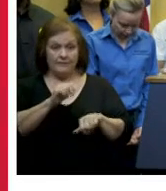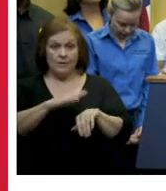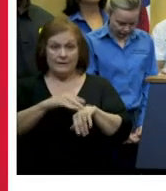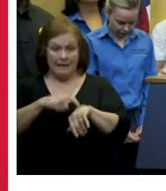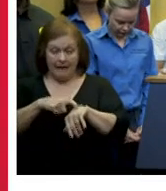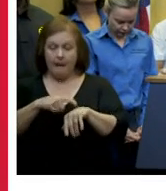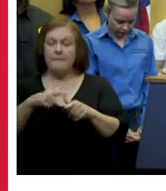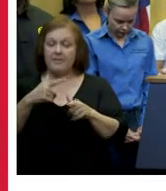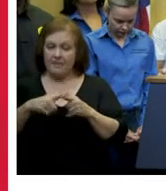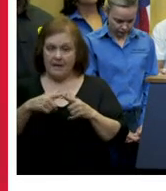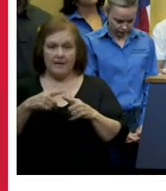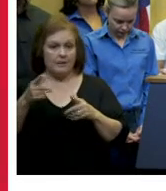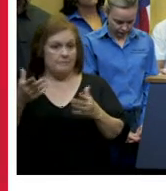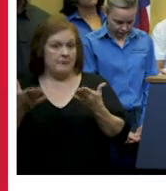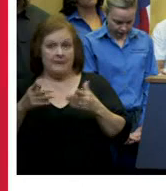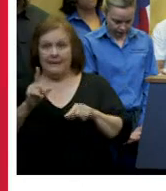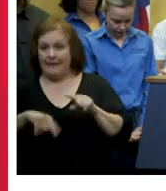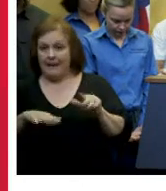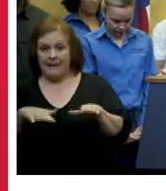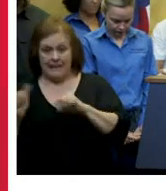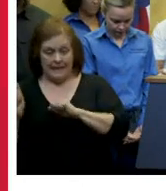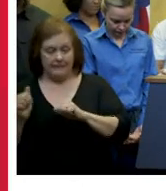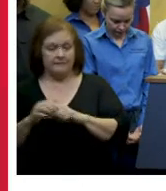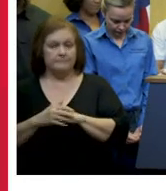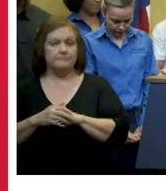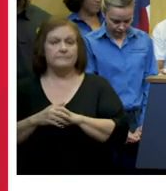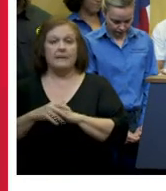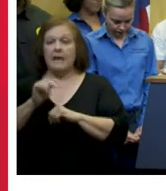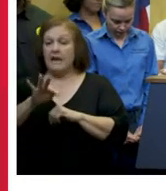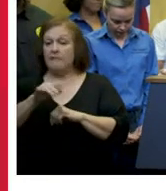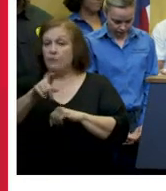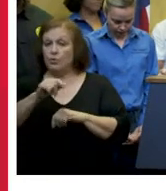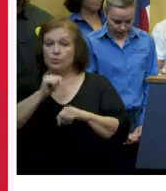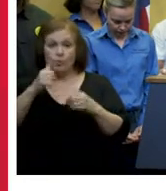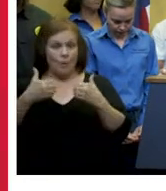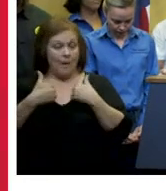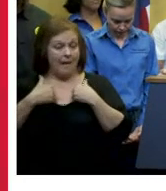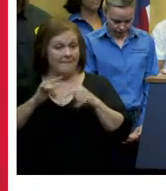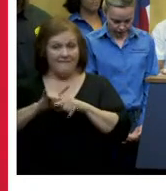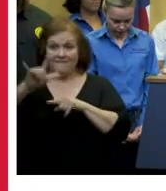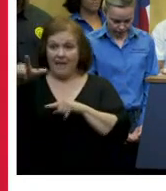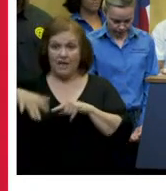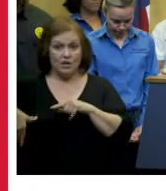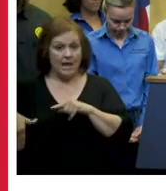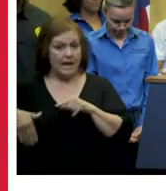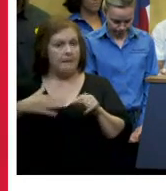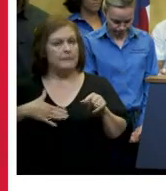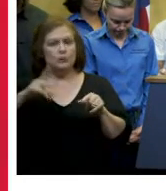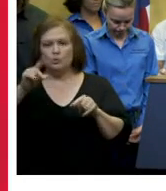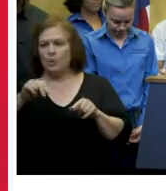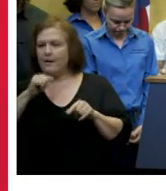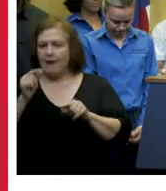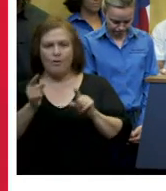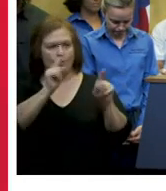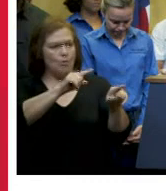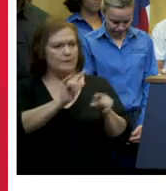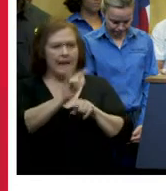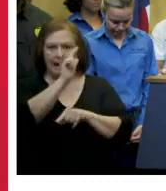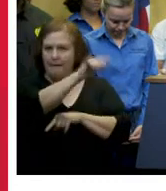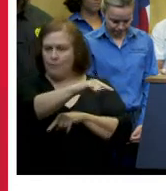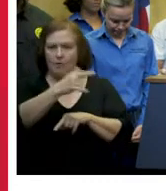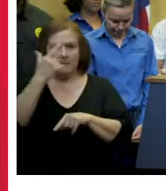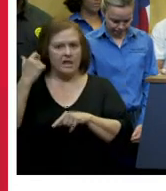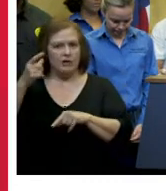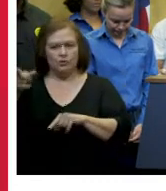is a visitor here and they're looking to leave the city if you do not have a confirmed seat on a flight do not go to the airport because you will not be permitted to